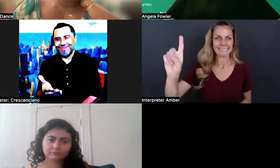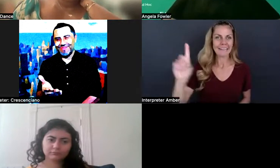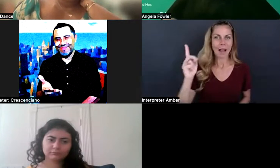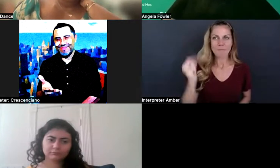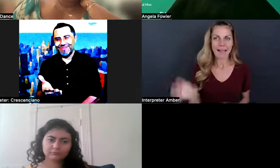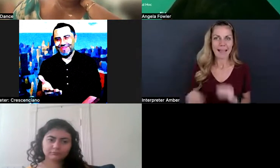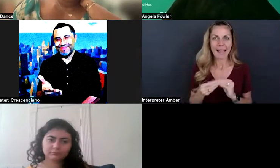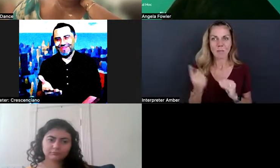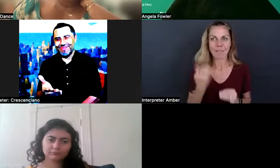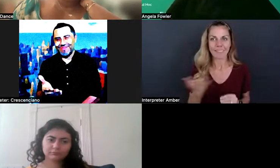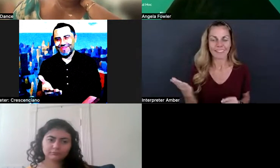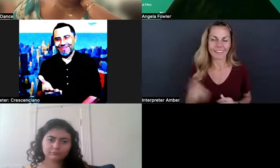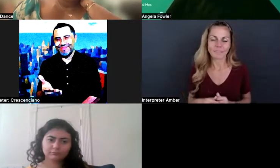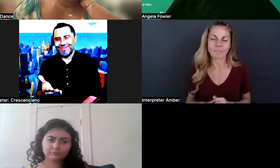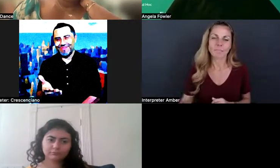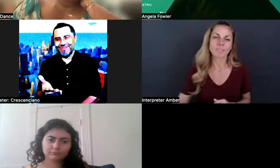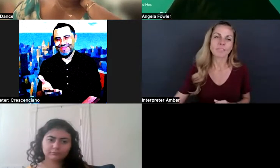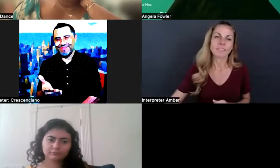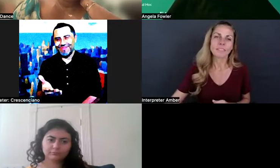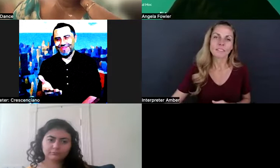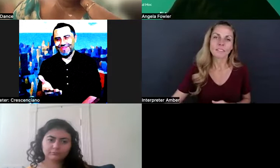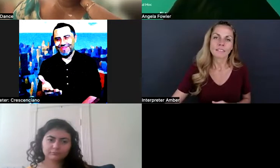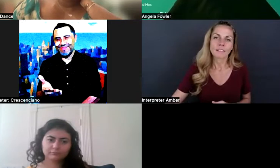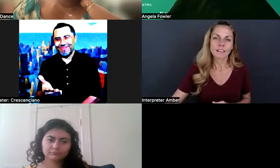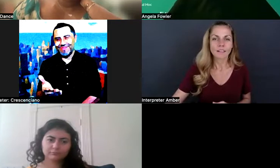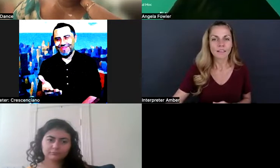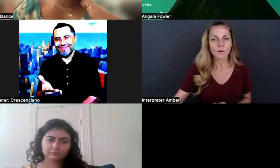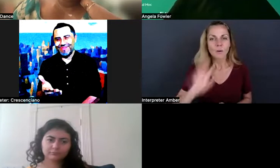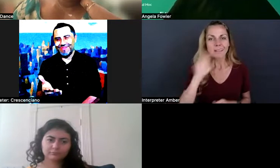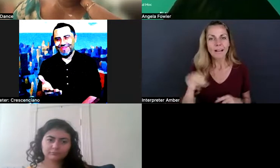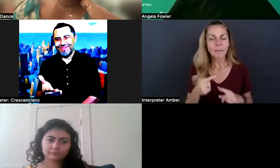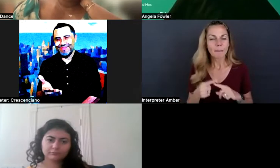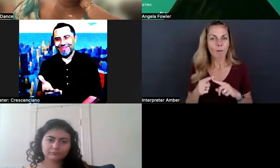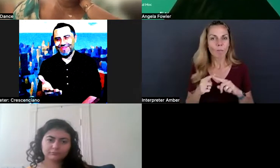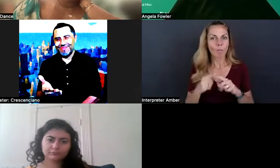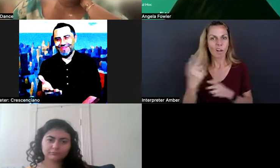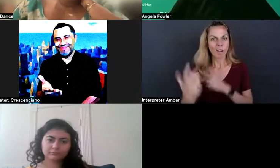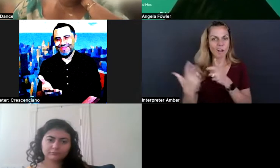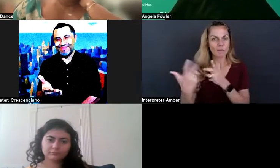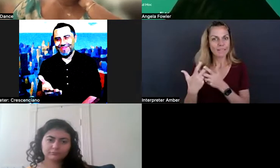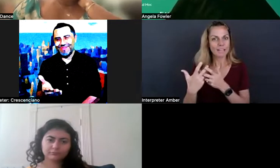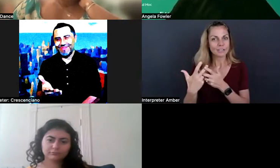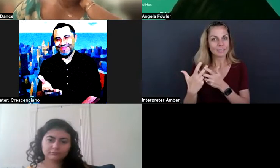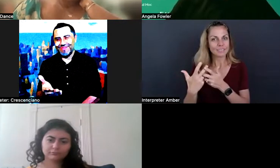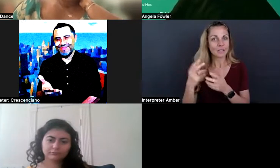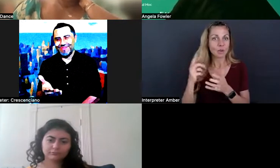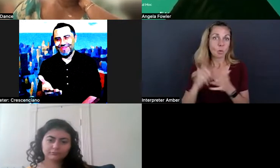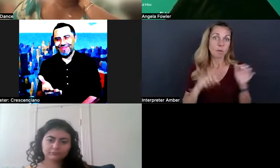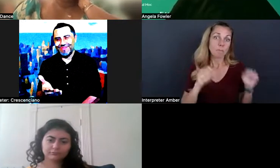can, um, when we're talking about accommodations and what, what is, and is not feasible and what can and cannot happen,